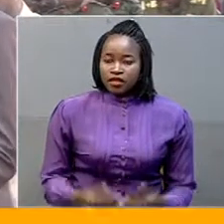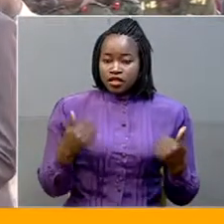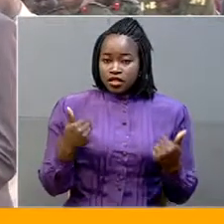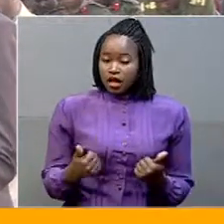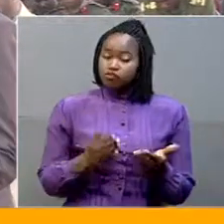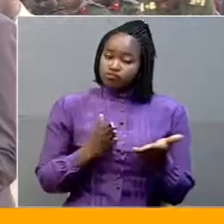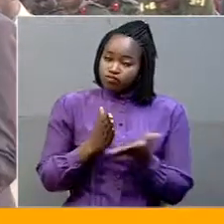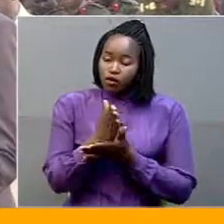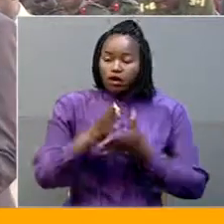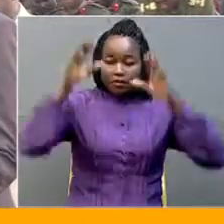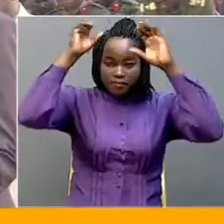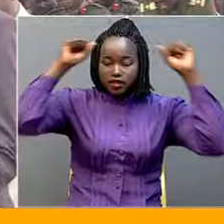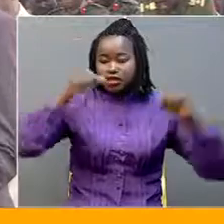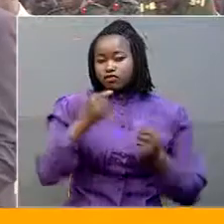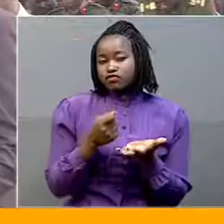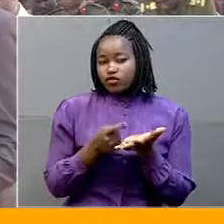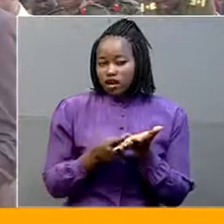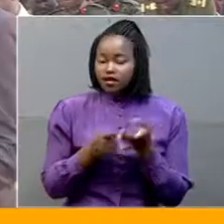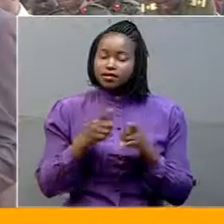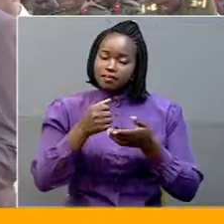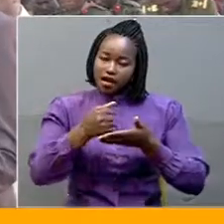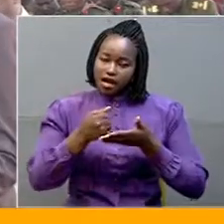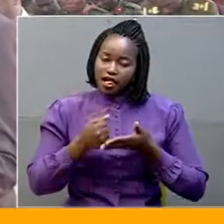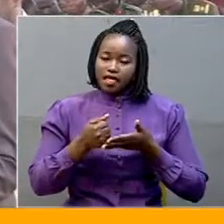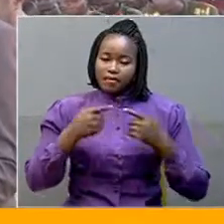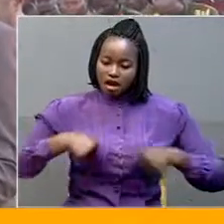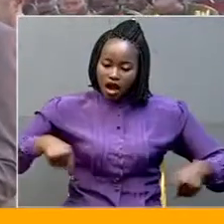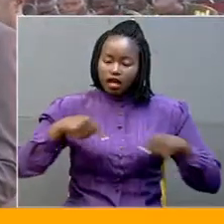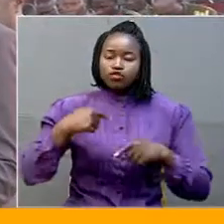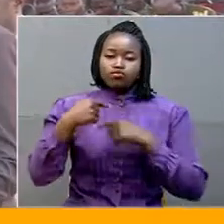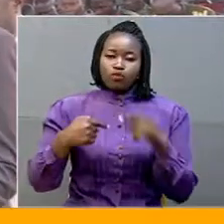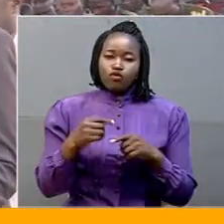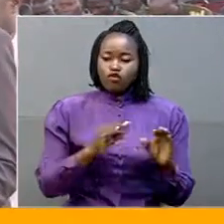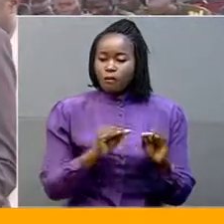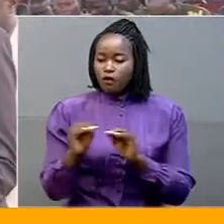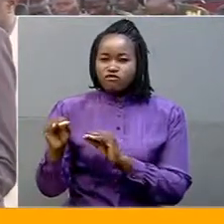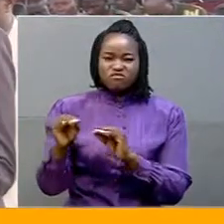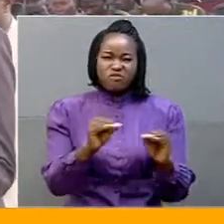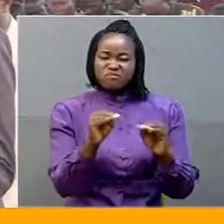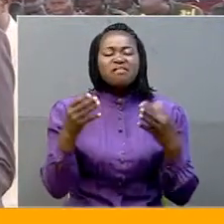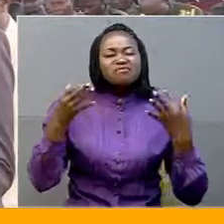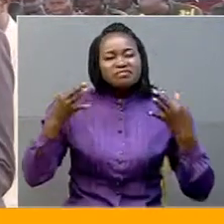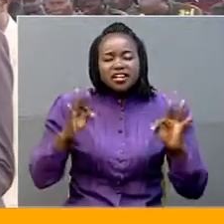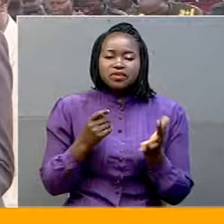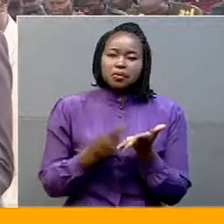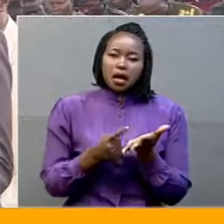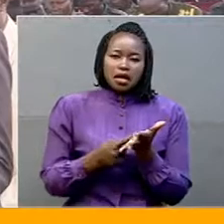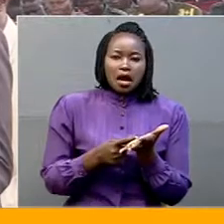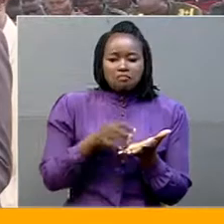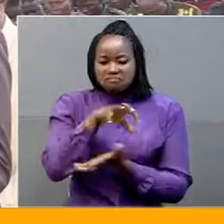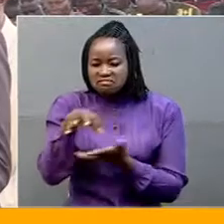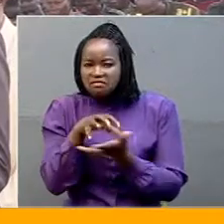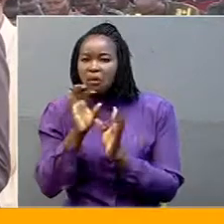president who has enabled us to move freely in uganda from corner to corner there is no any cave view